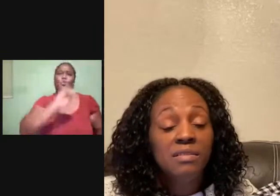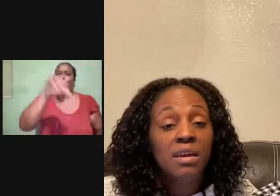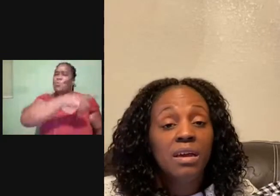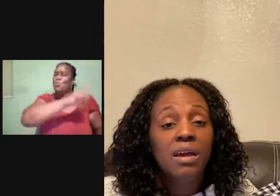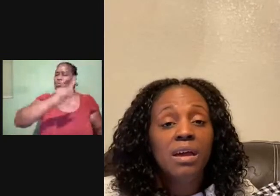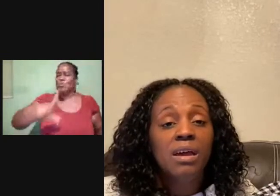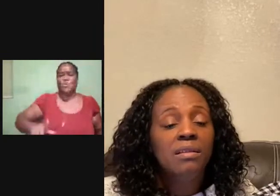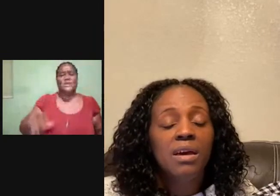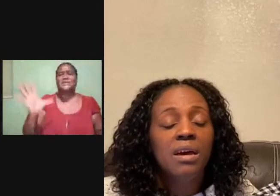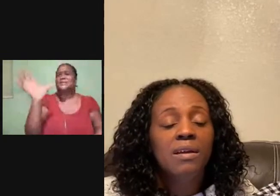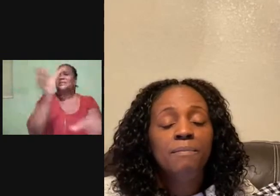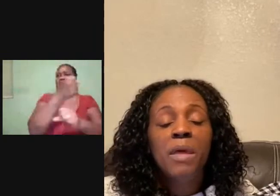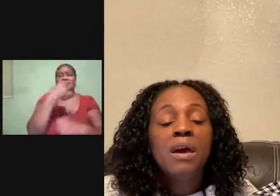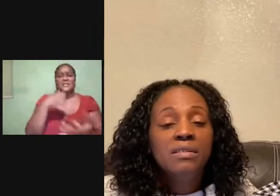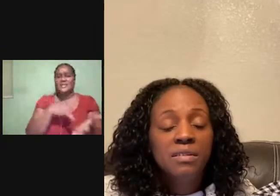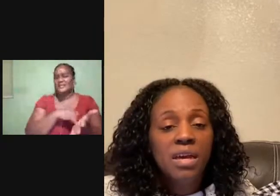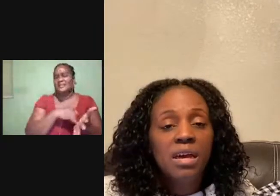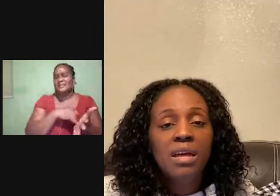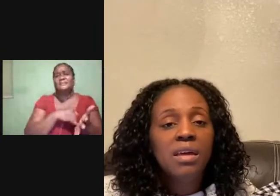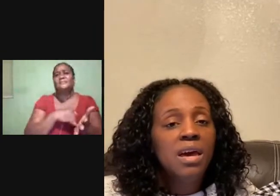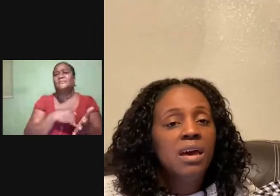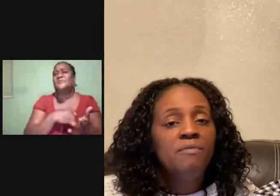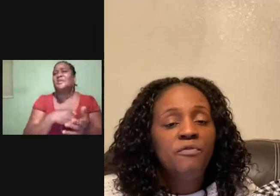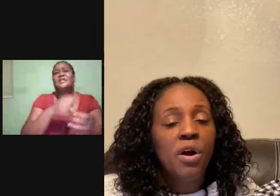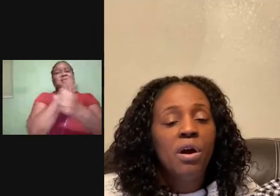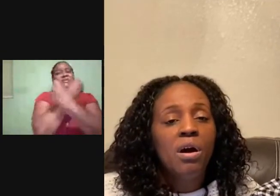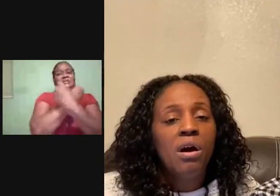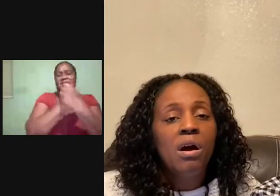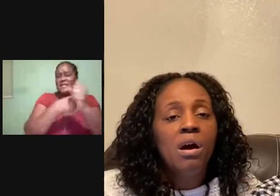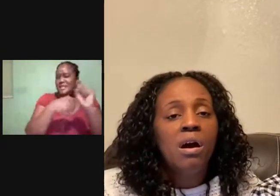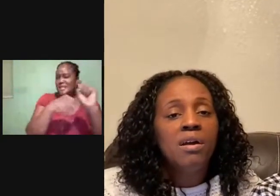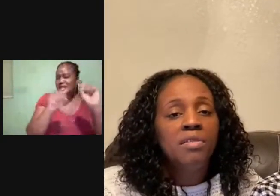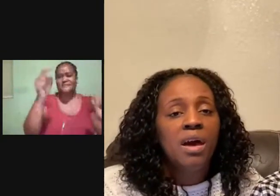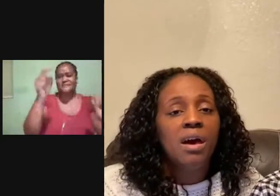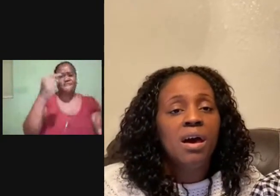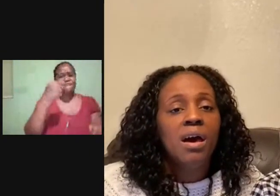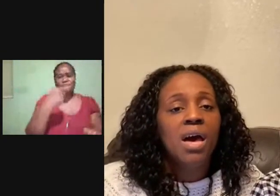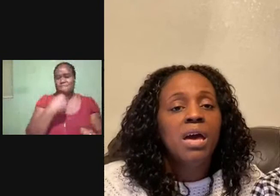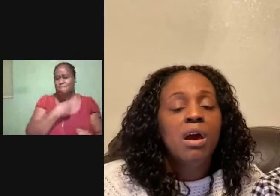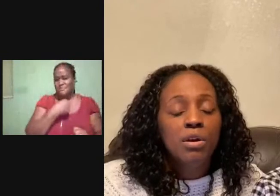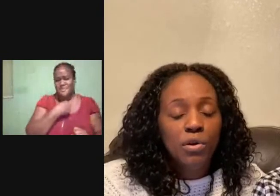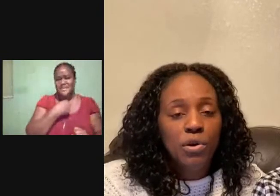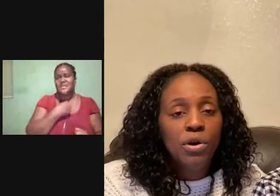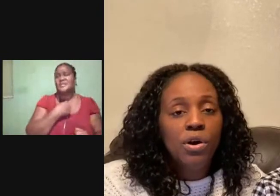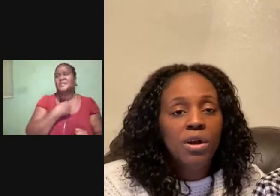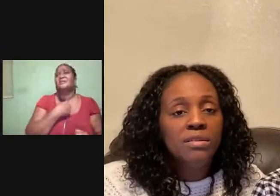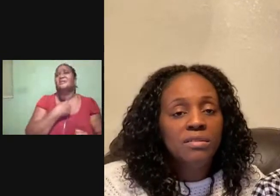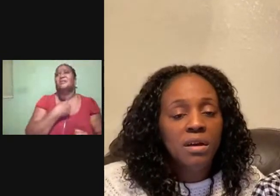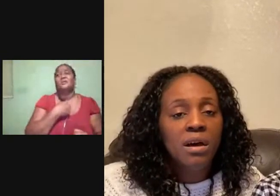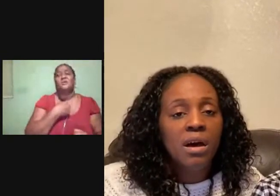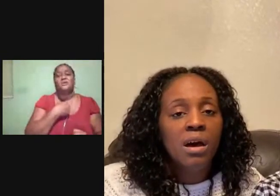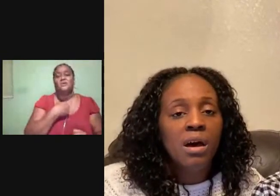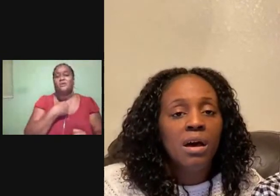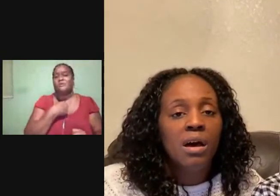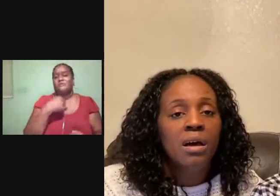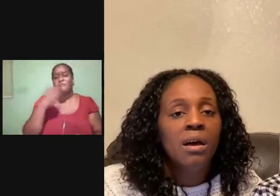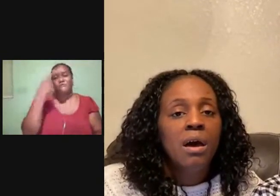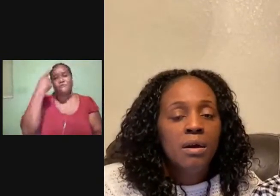and seal it. Seal it for Thy courts